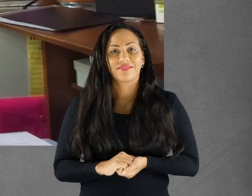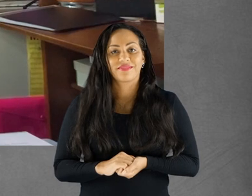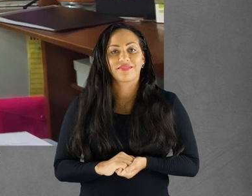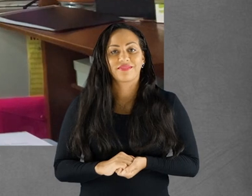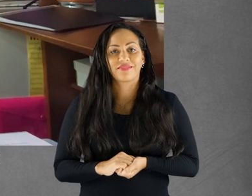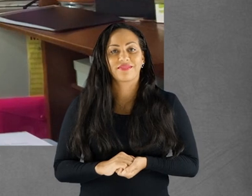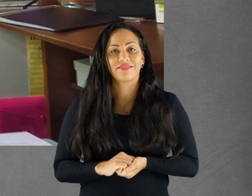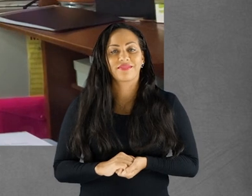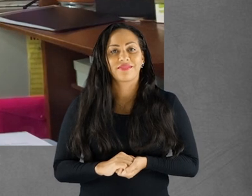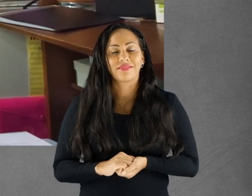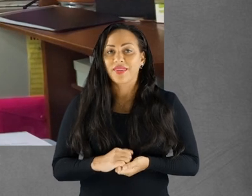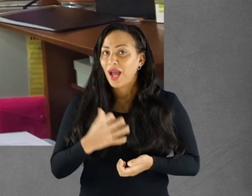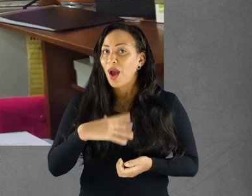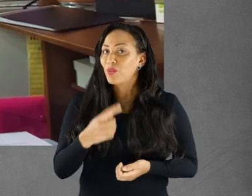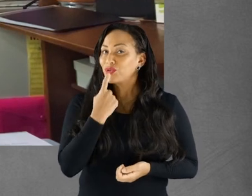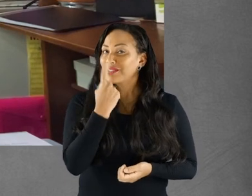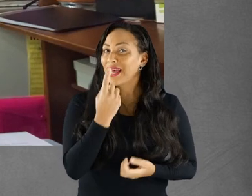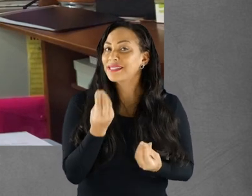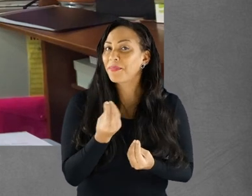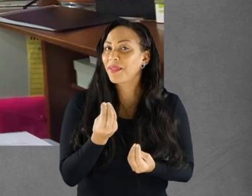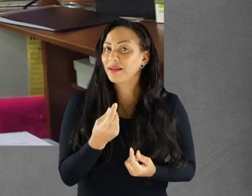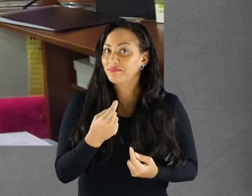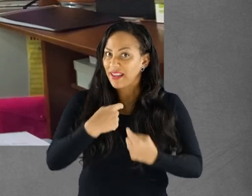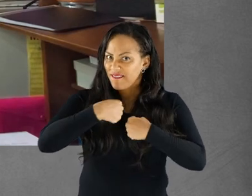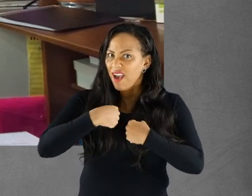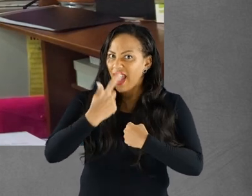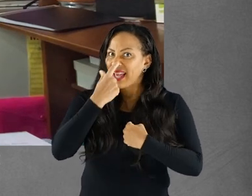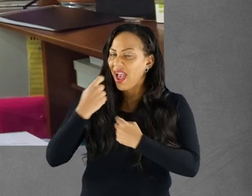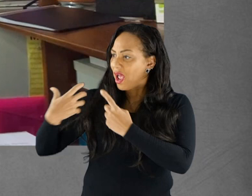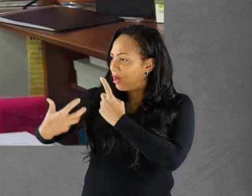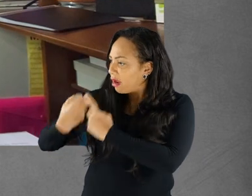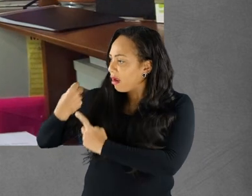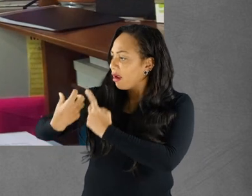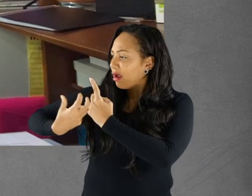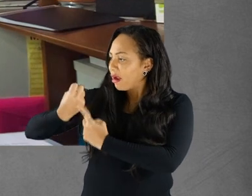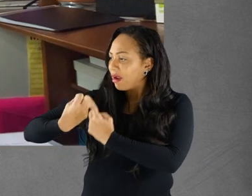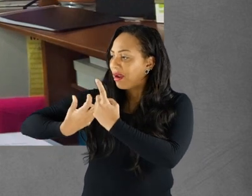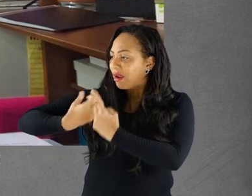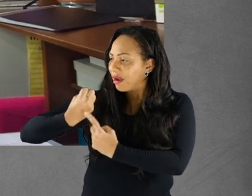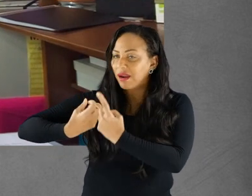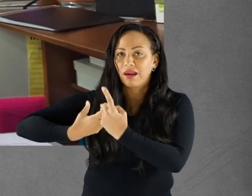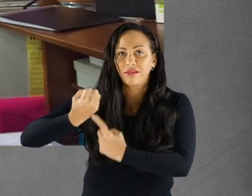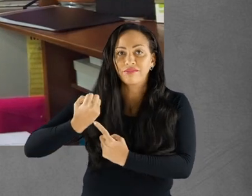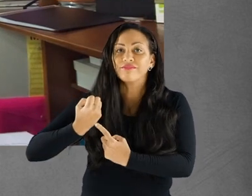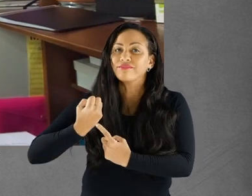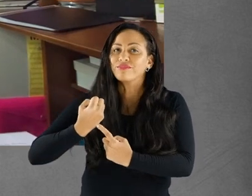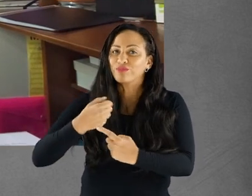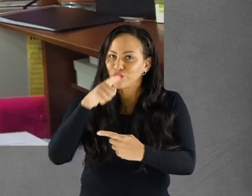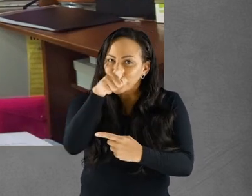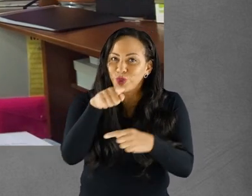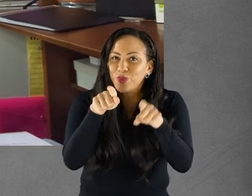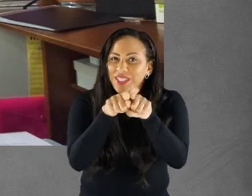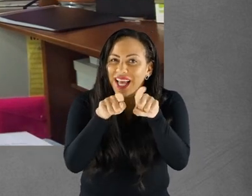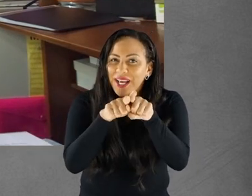And I just want to say that if I can do that,